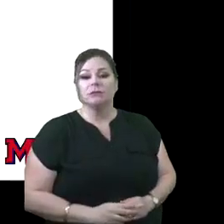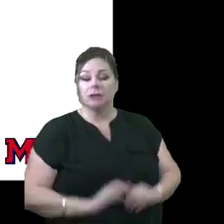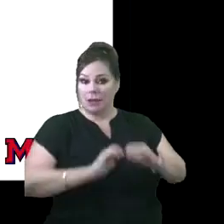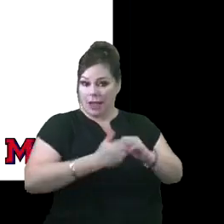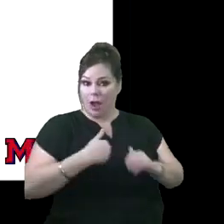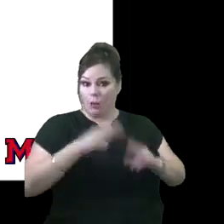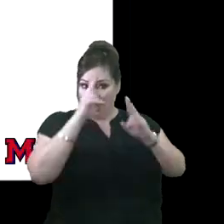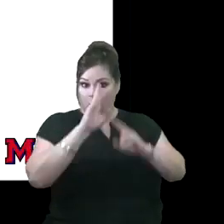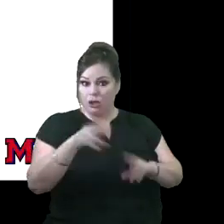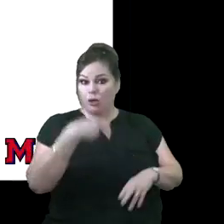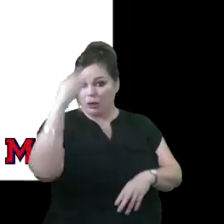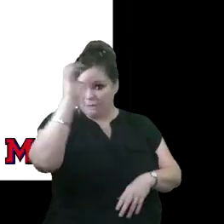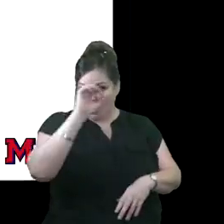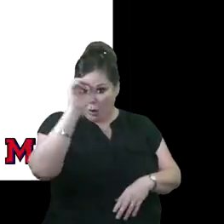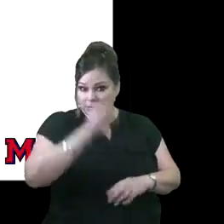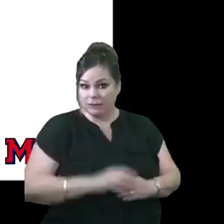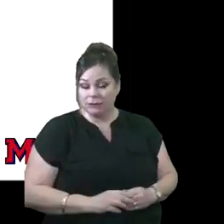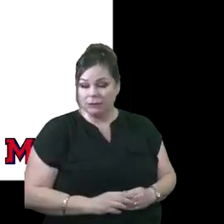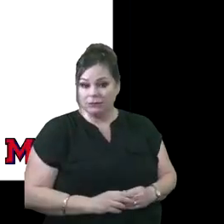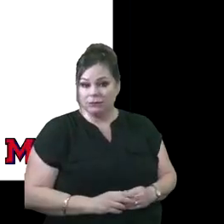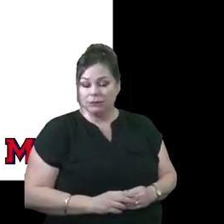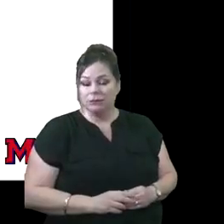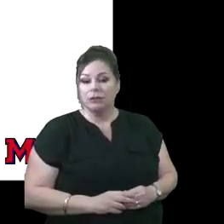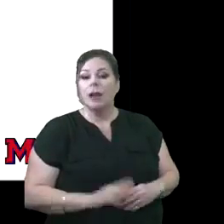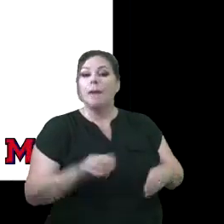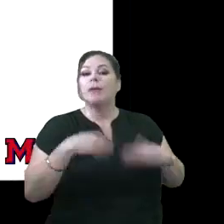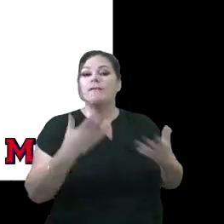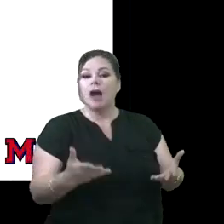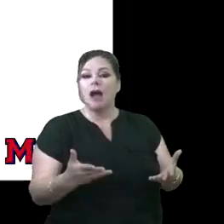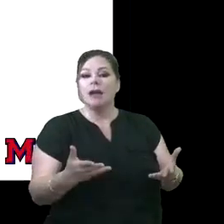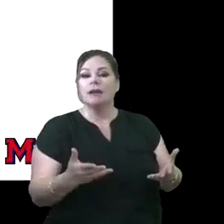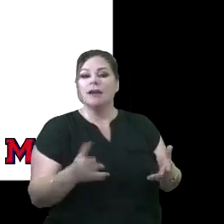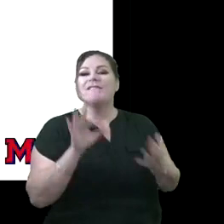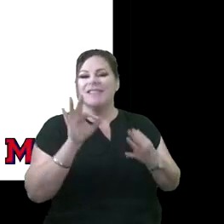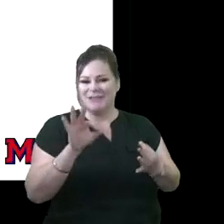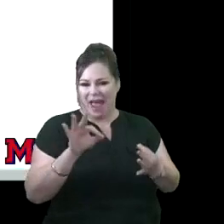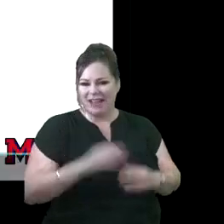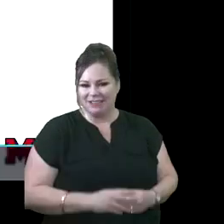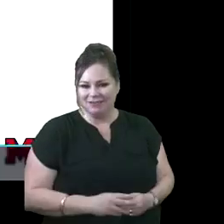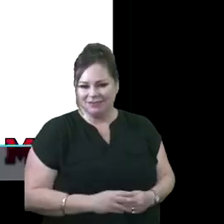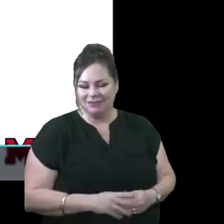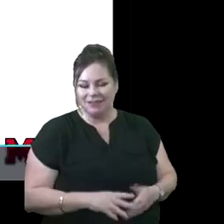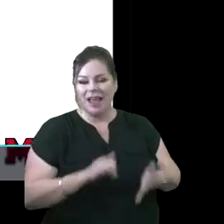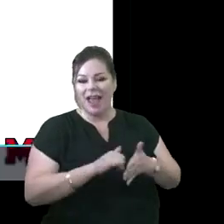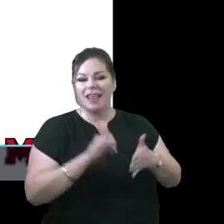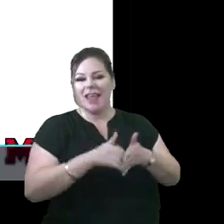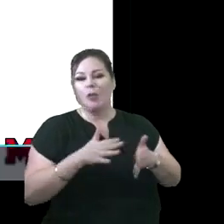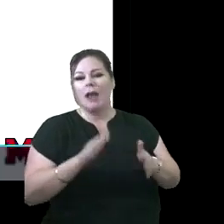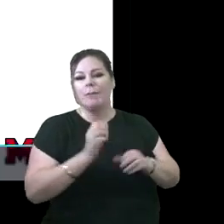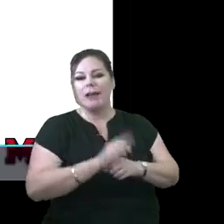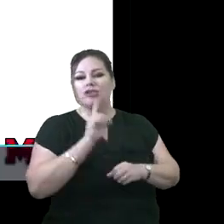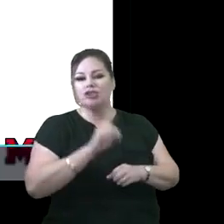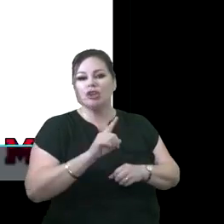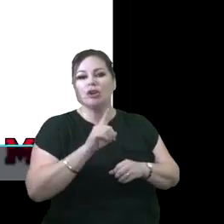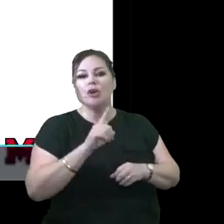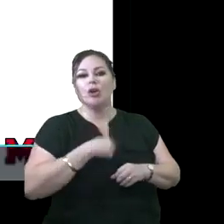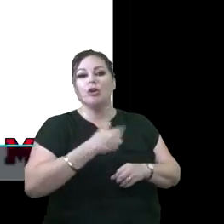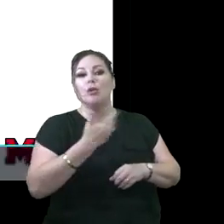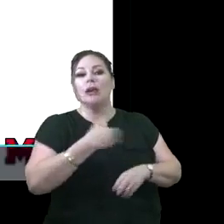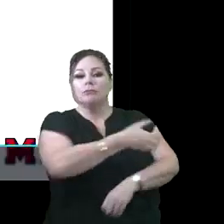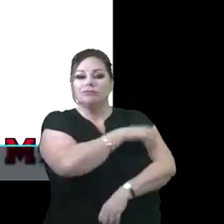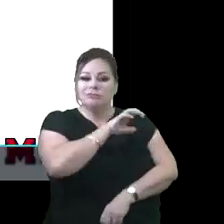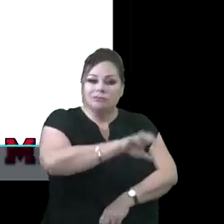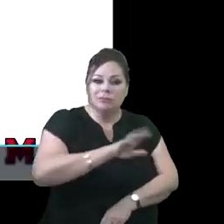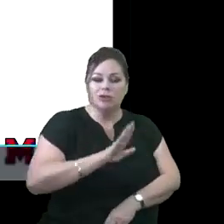honor your voice is by providing us with feedback so that we can make sure that your voice is elevated